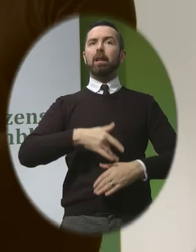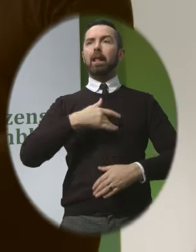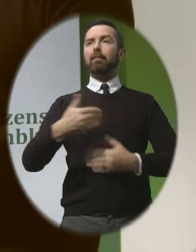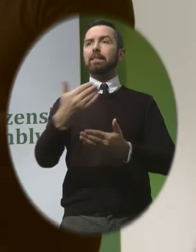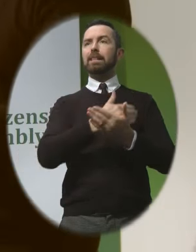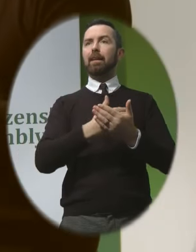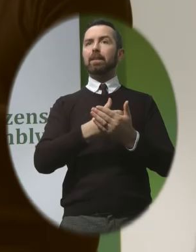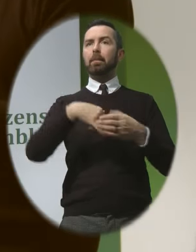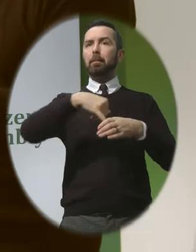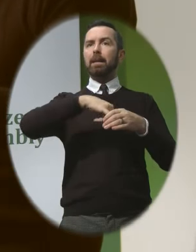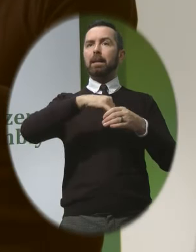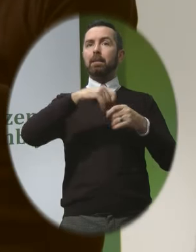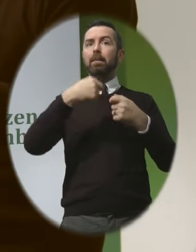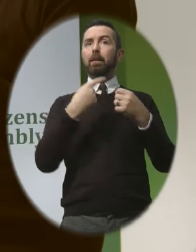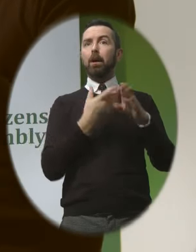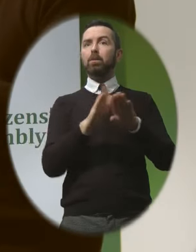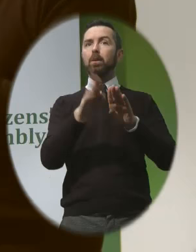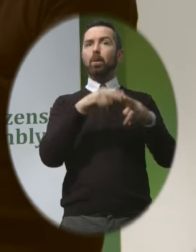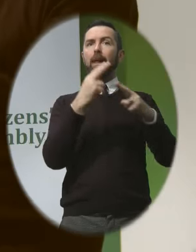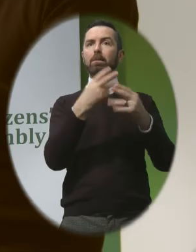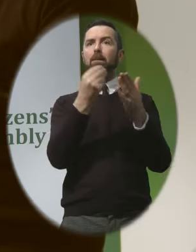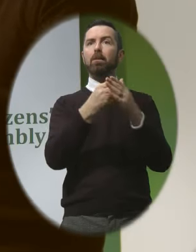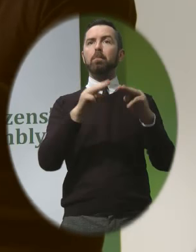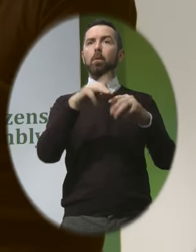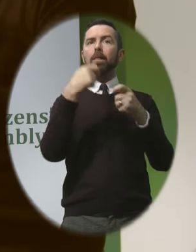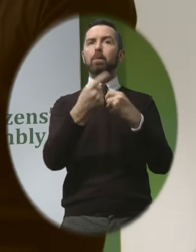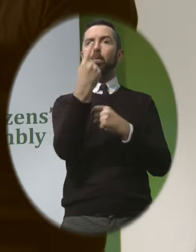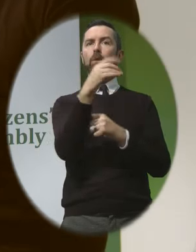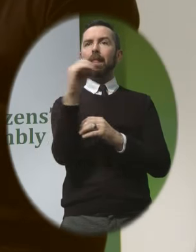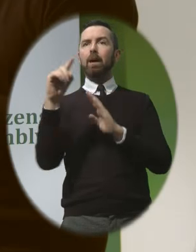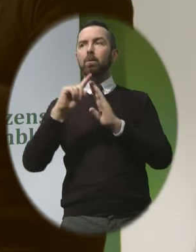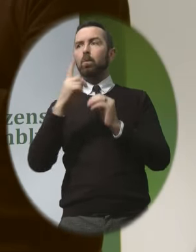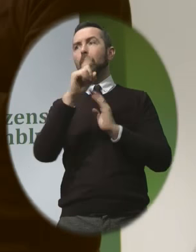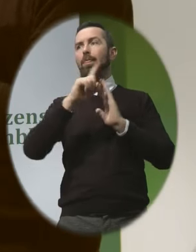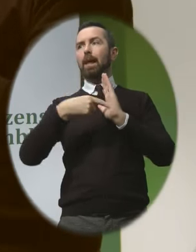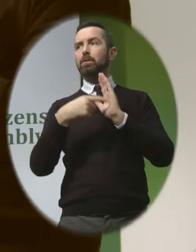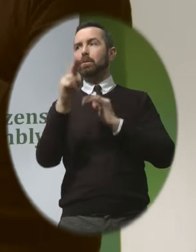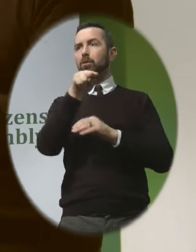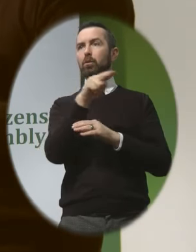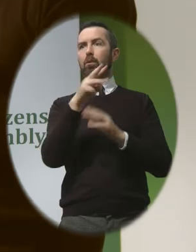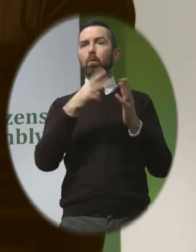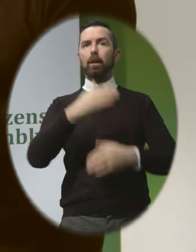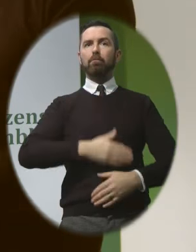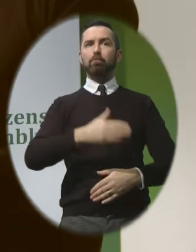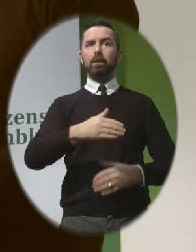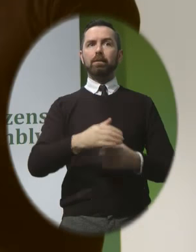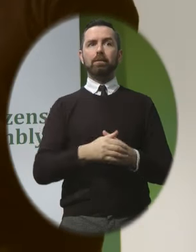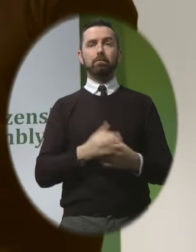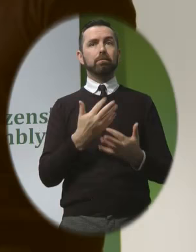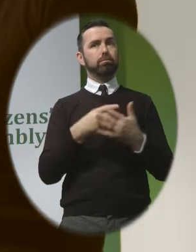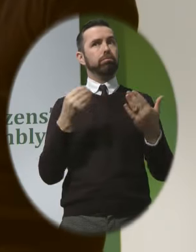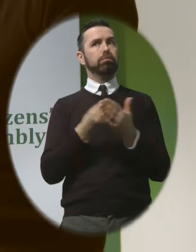which I would have died without and it cost me over a thousand euros during the course of my pregnancy and not insignificant sum